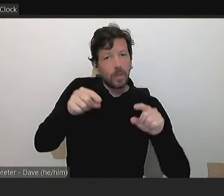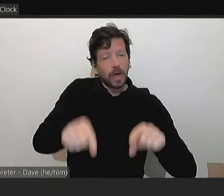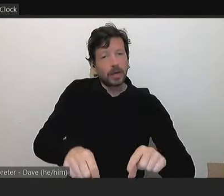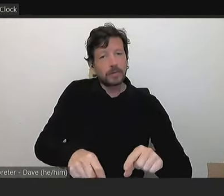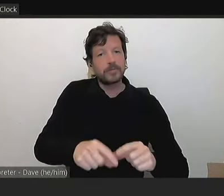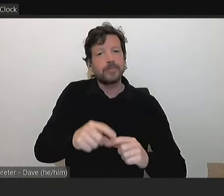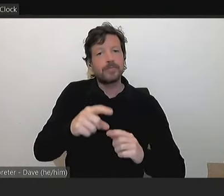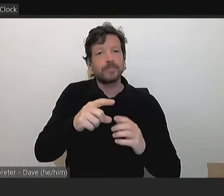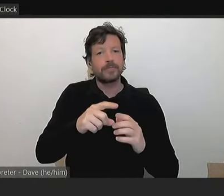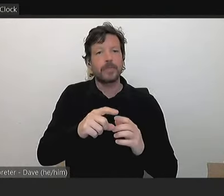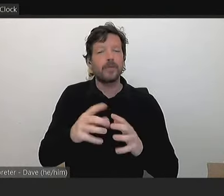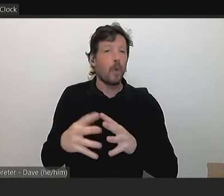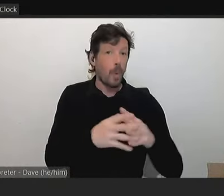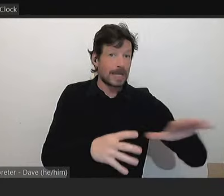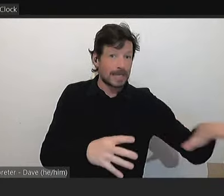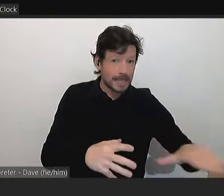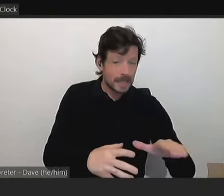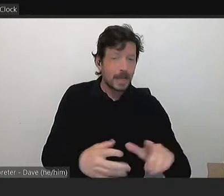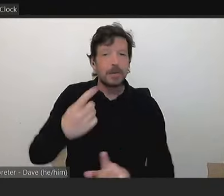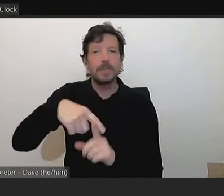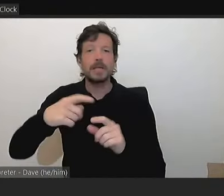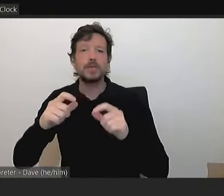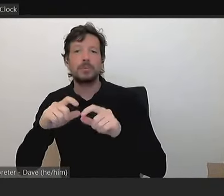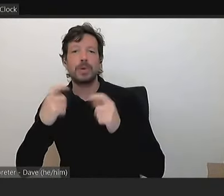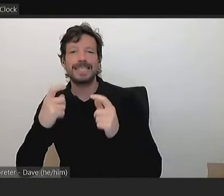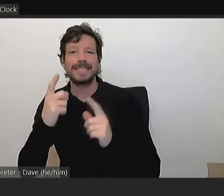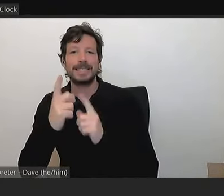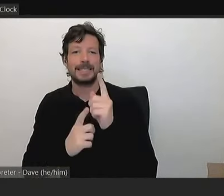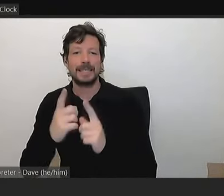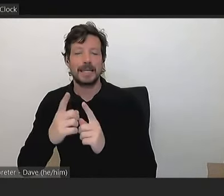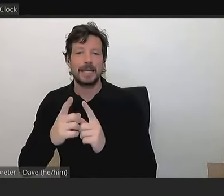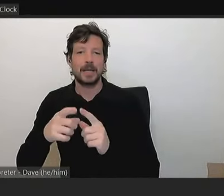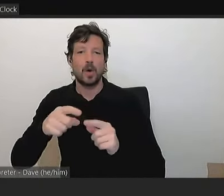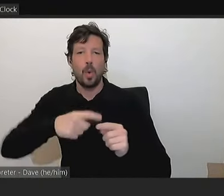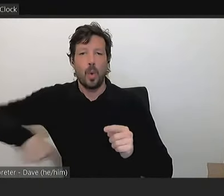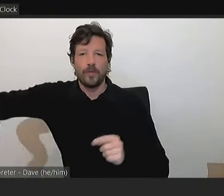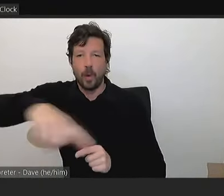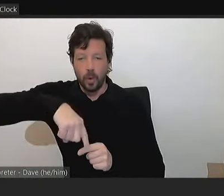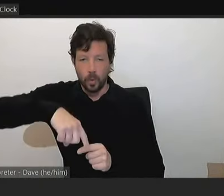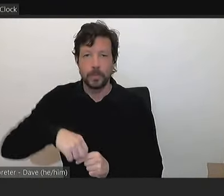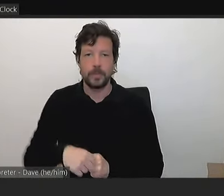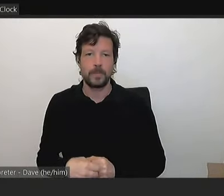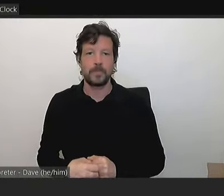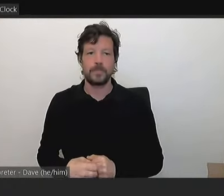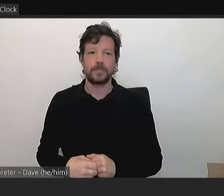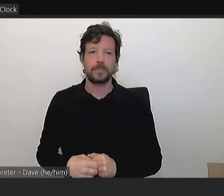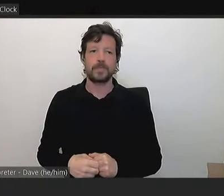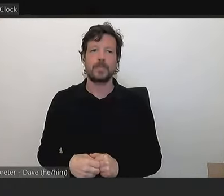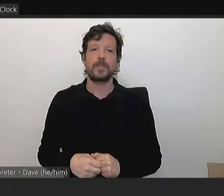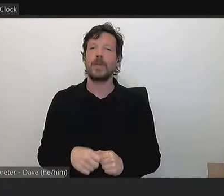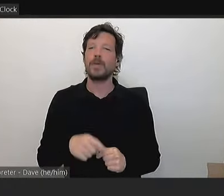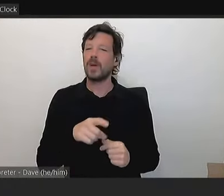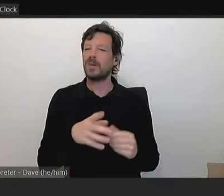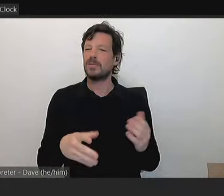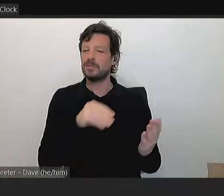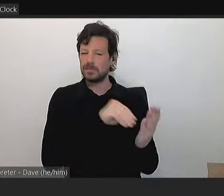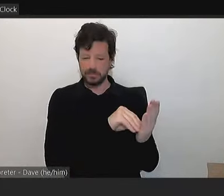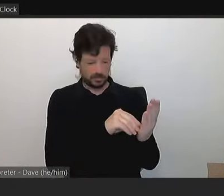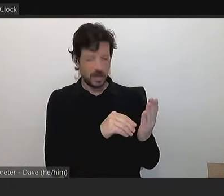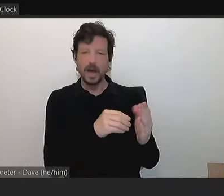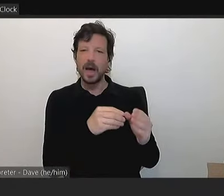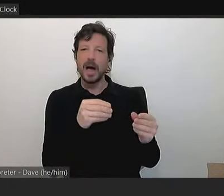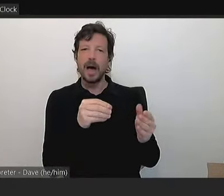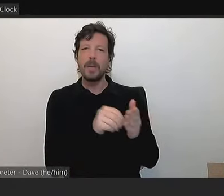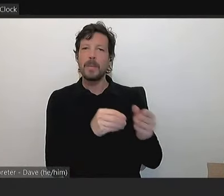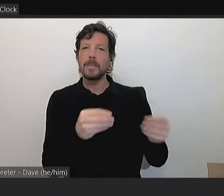but also the Preston City Oval. So, again, that features in a budget item for Council later